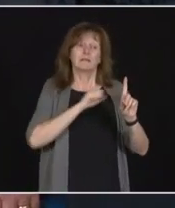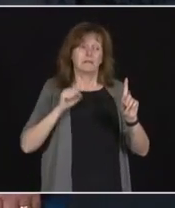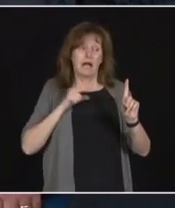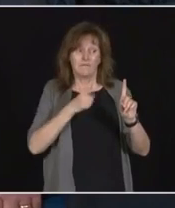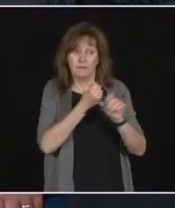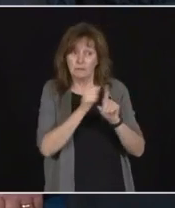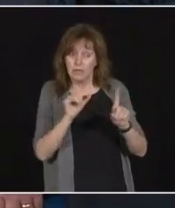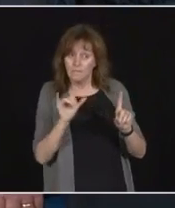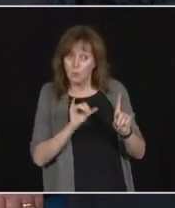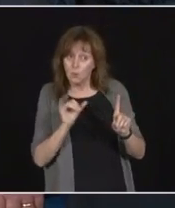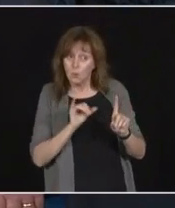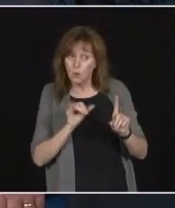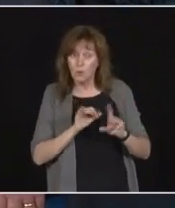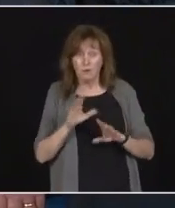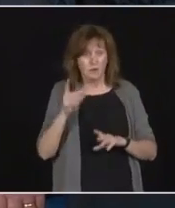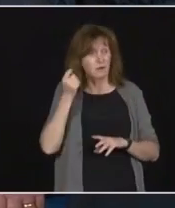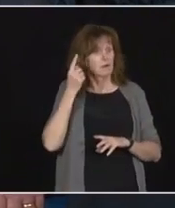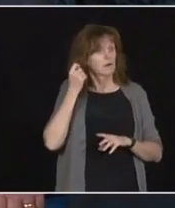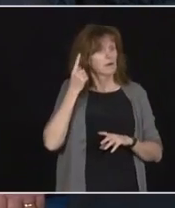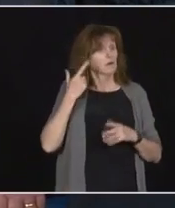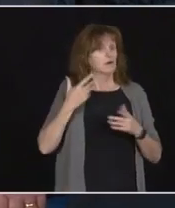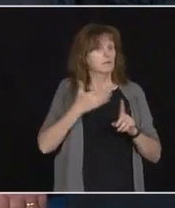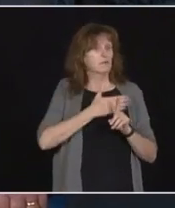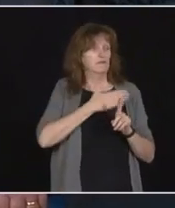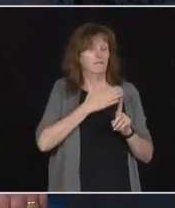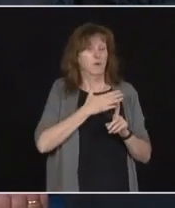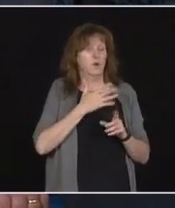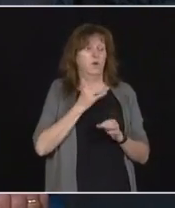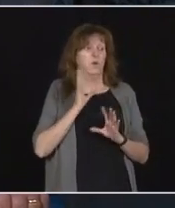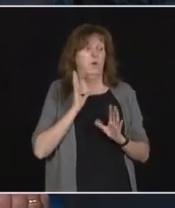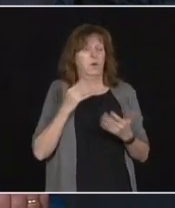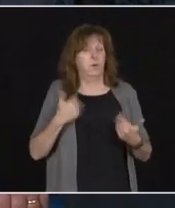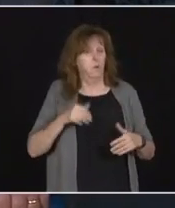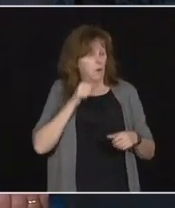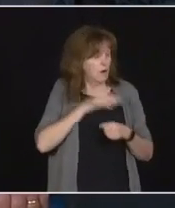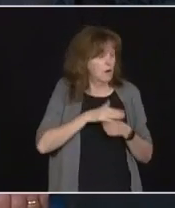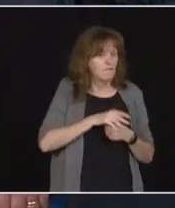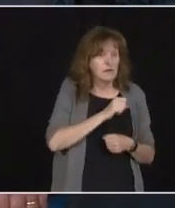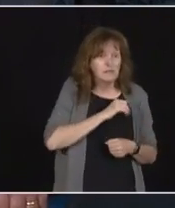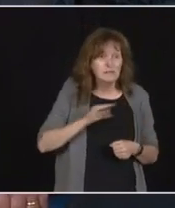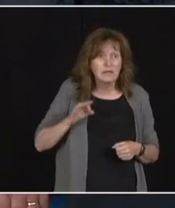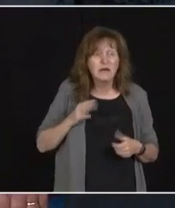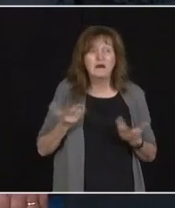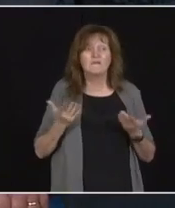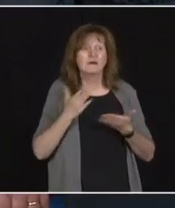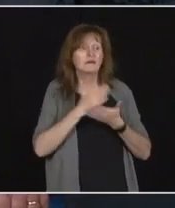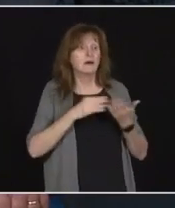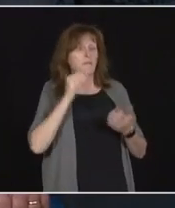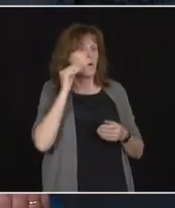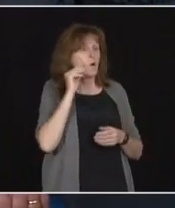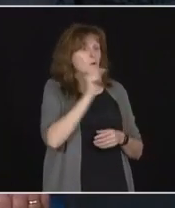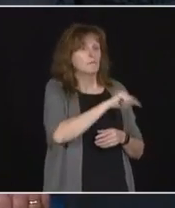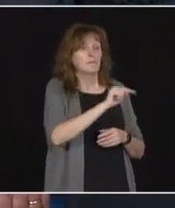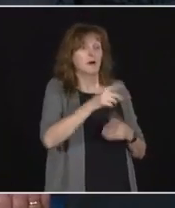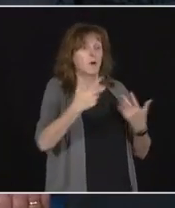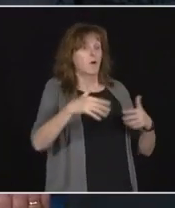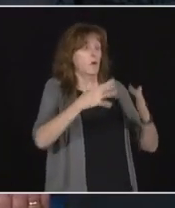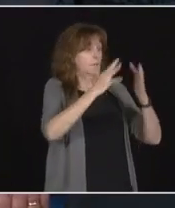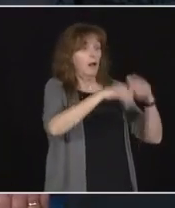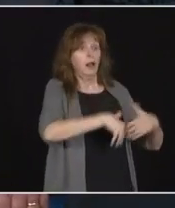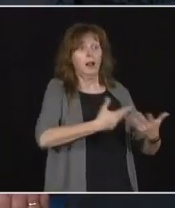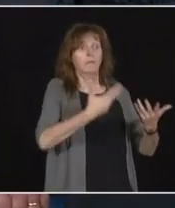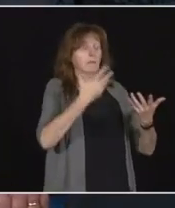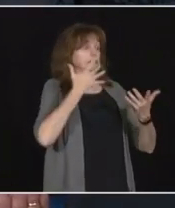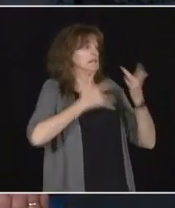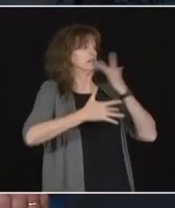staffing crises leading into this. And in some homes, the staffing collapsed, which is why we had to bring in the military. So we